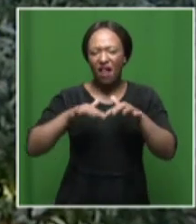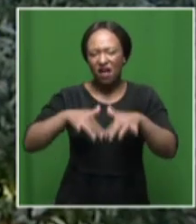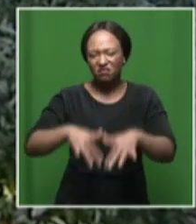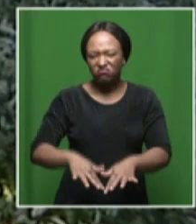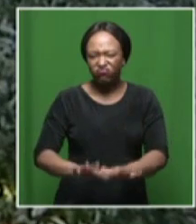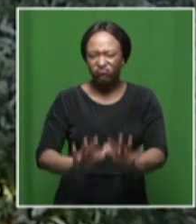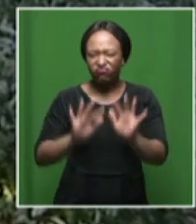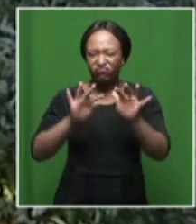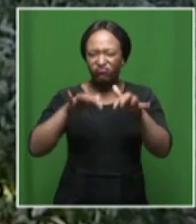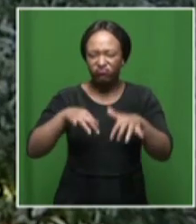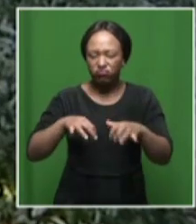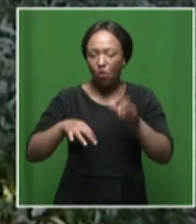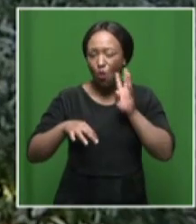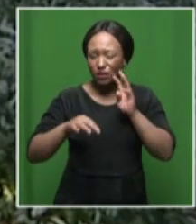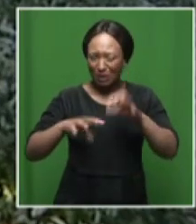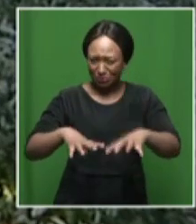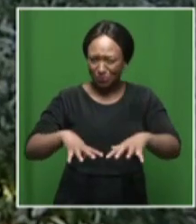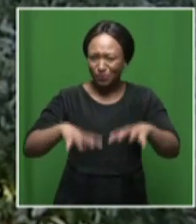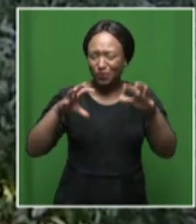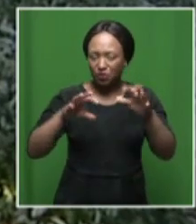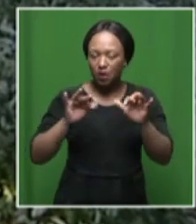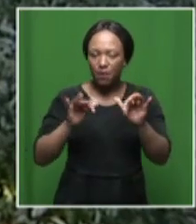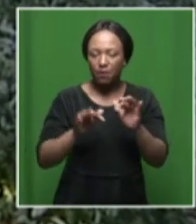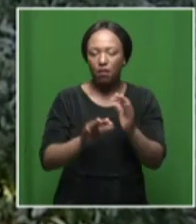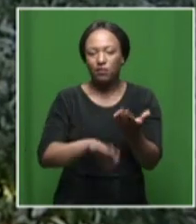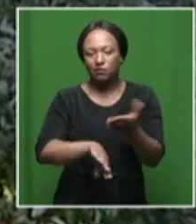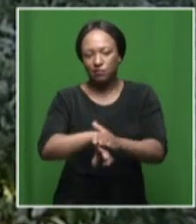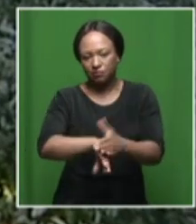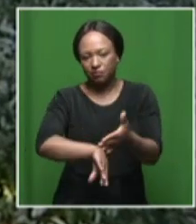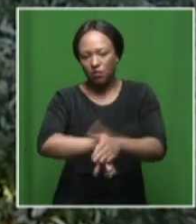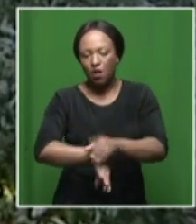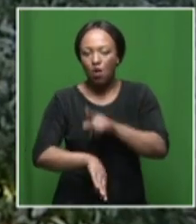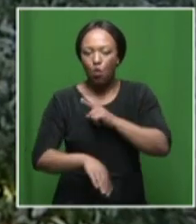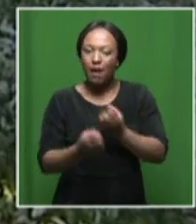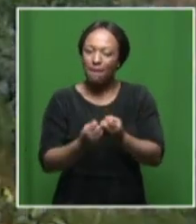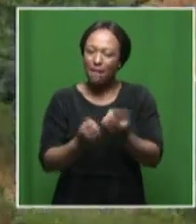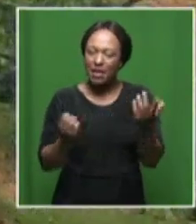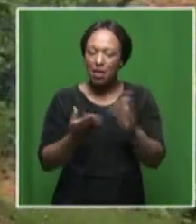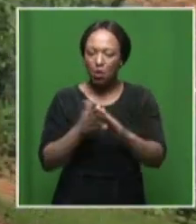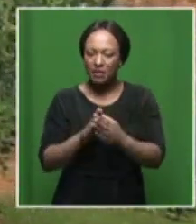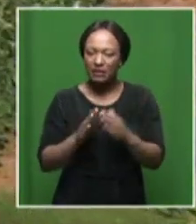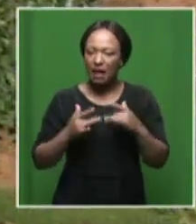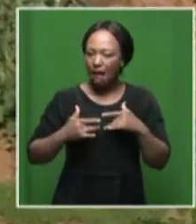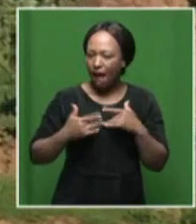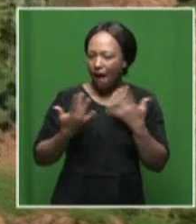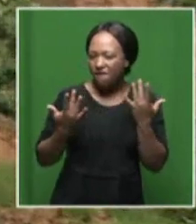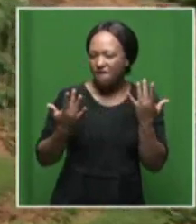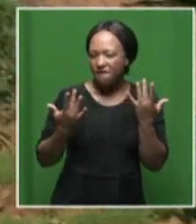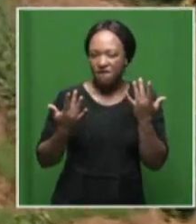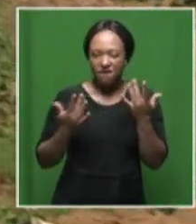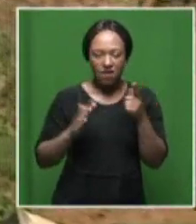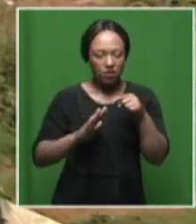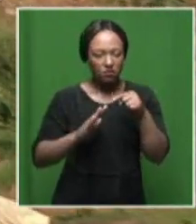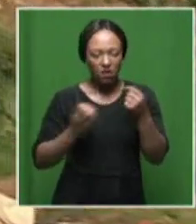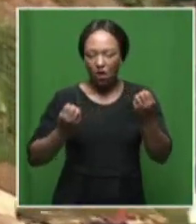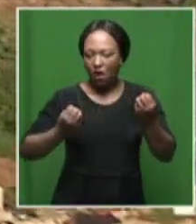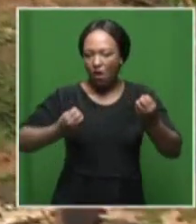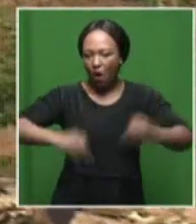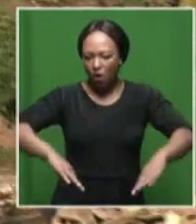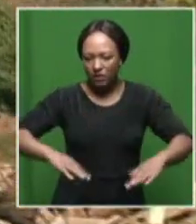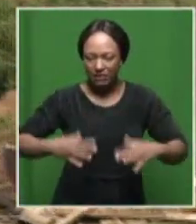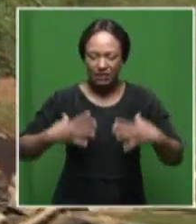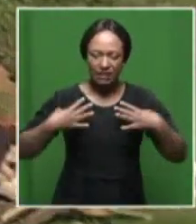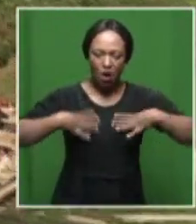suppose then the biggest cost is the loss of livelihoods for so many of these residents here and they've lost their houses they've lost their clothes